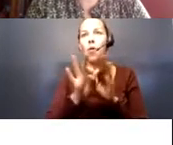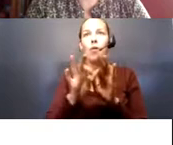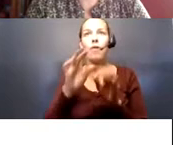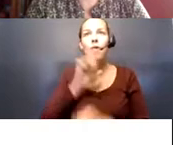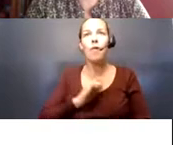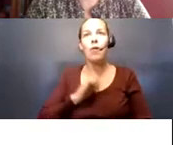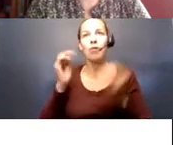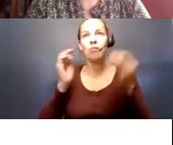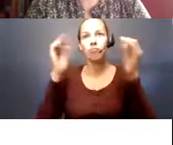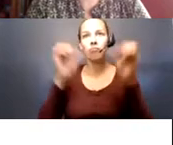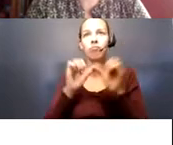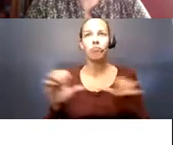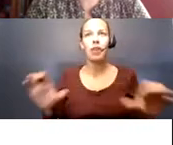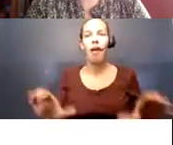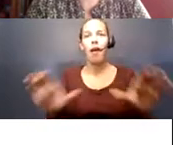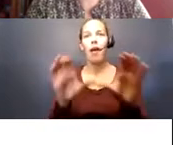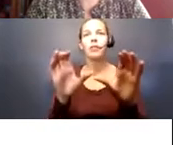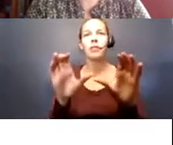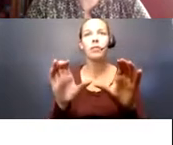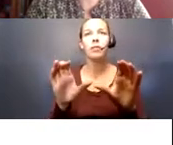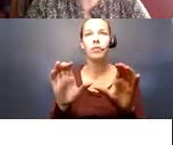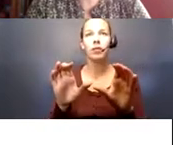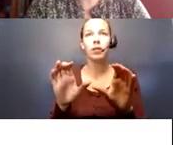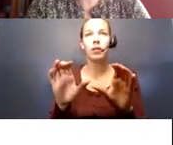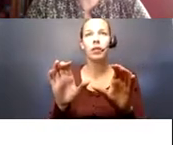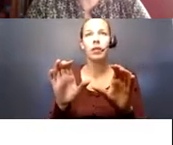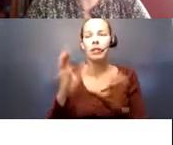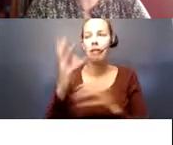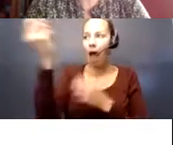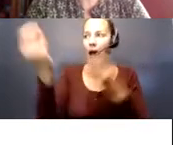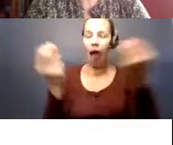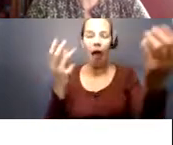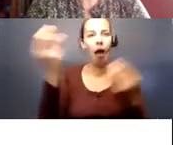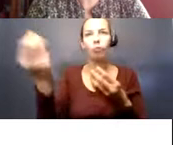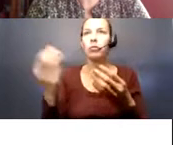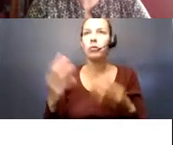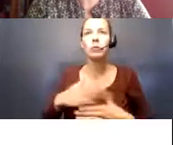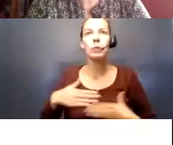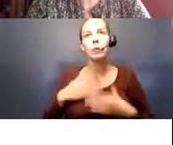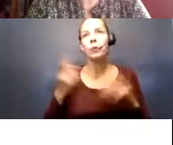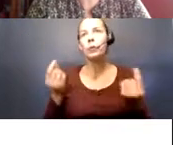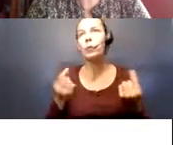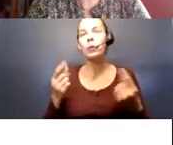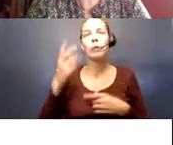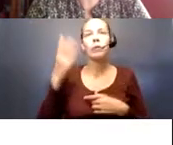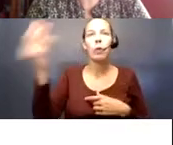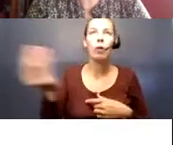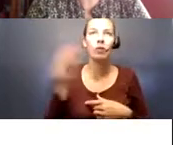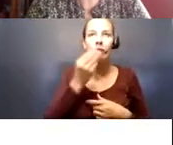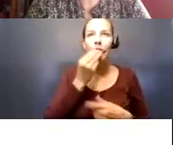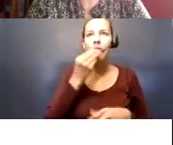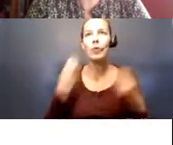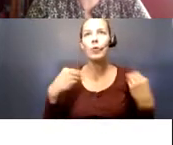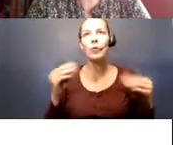adults to remain active, to be, you know, getting out of the house as, you know, to be active. Going to the grocery store is being active.